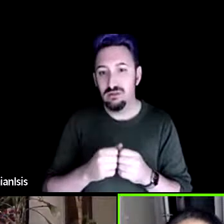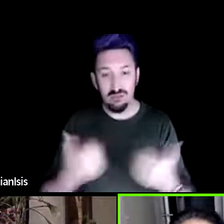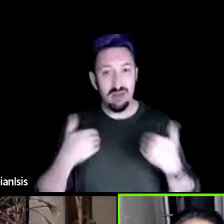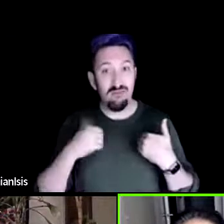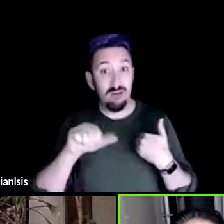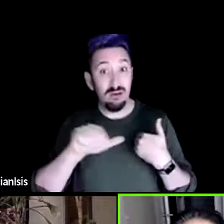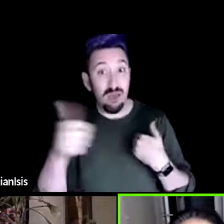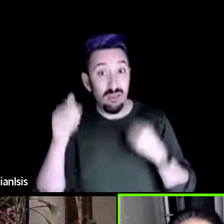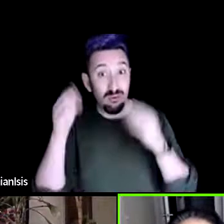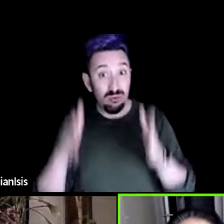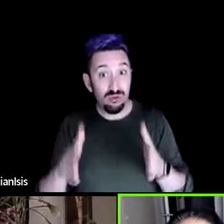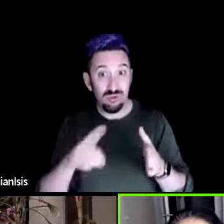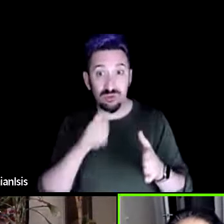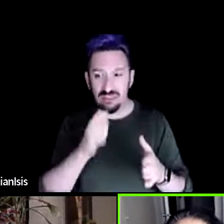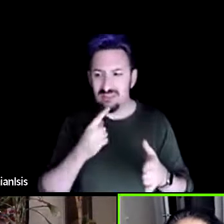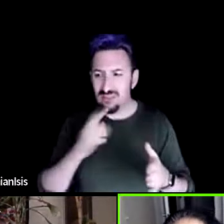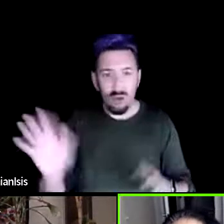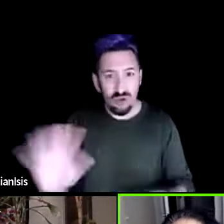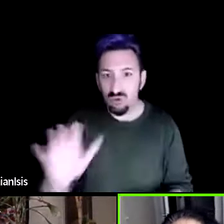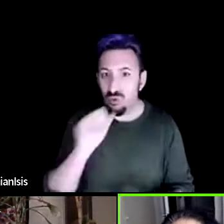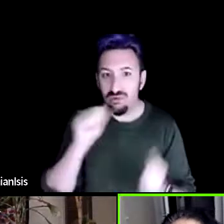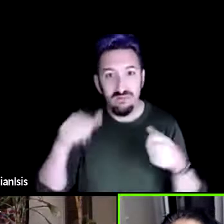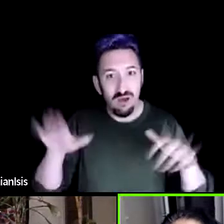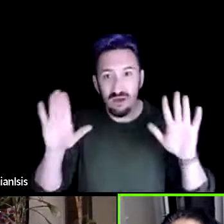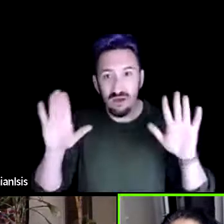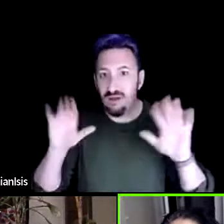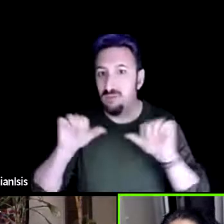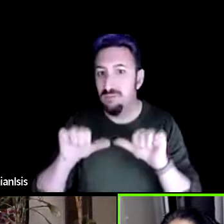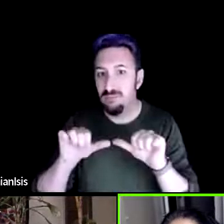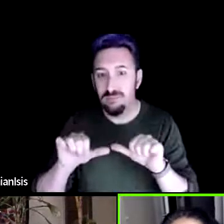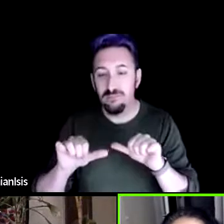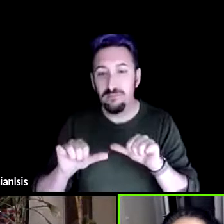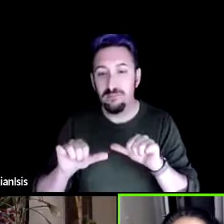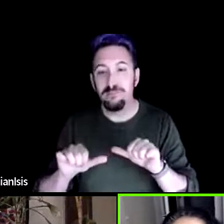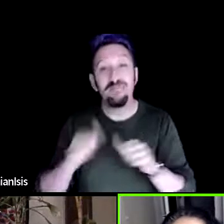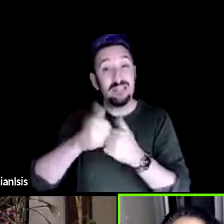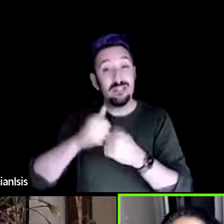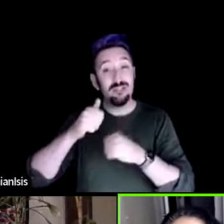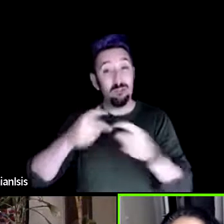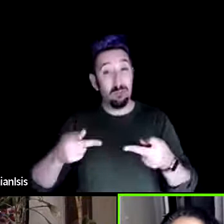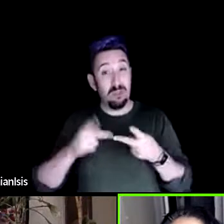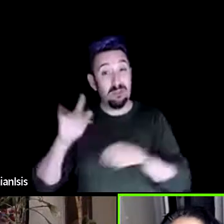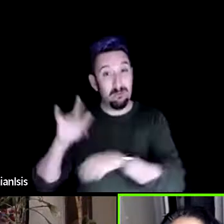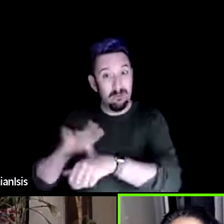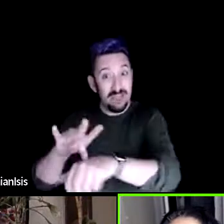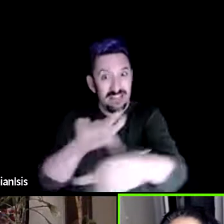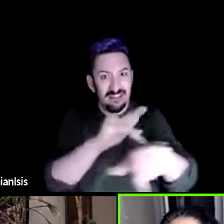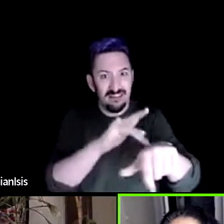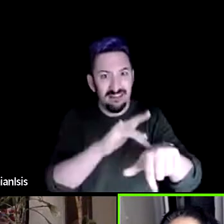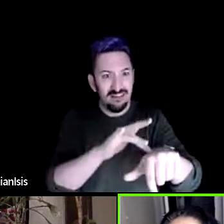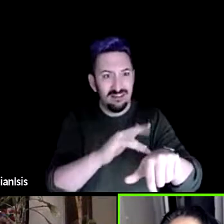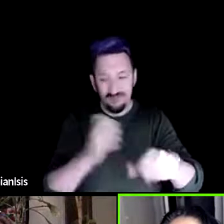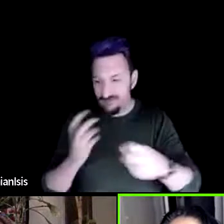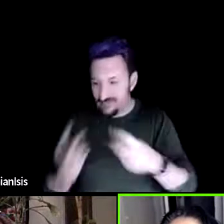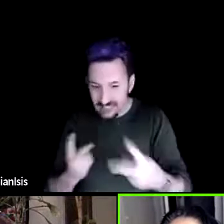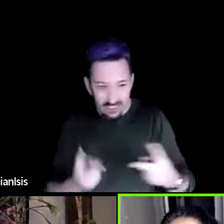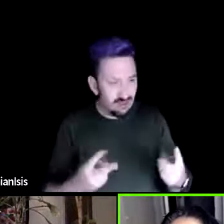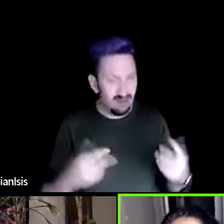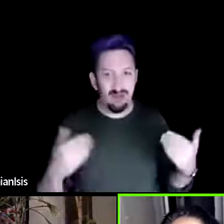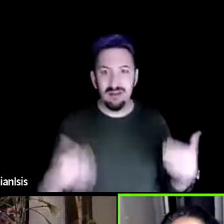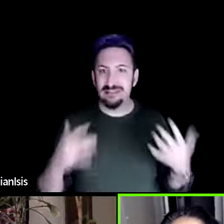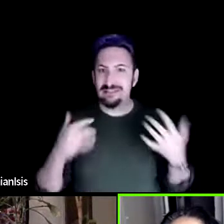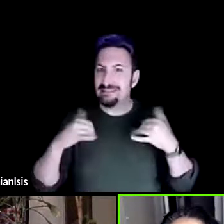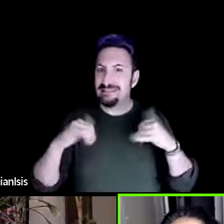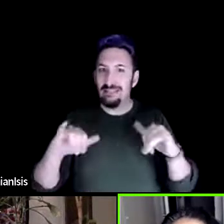up and every place i've been so far still has gardens that are growing northern nevada and fallon